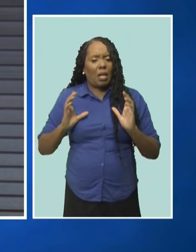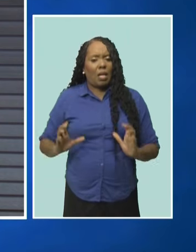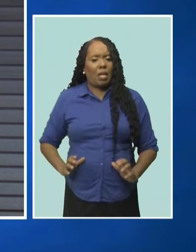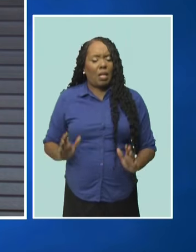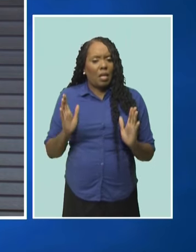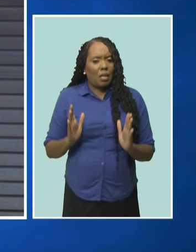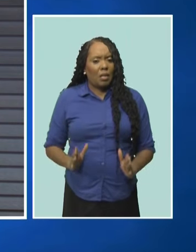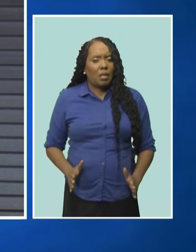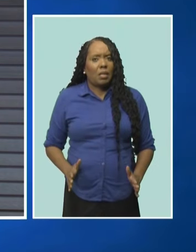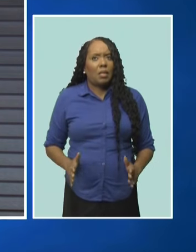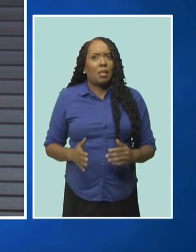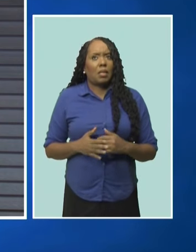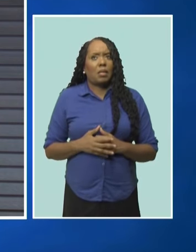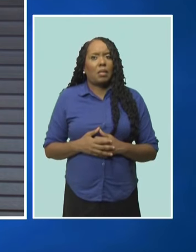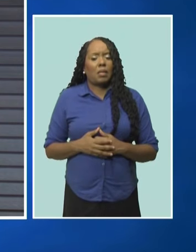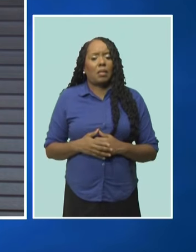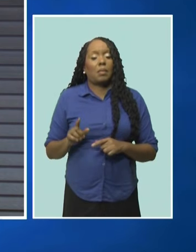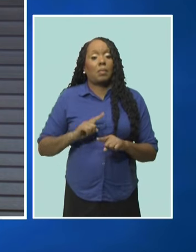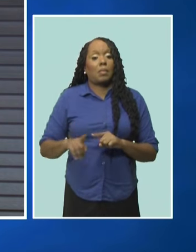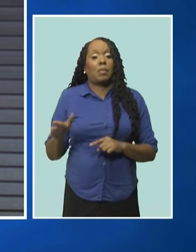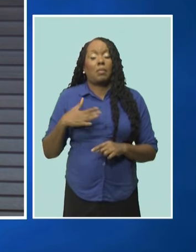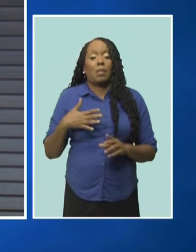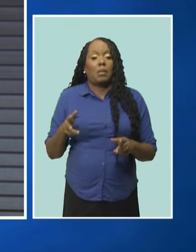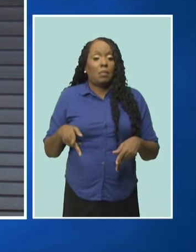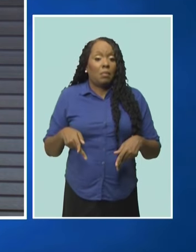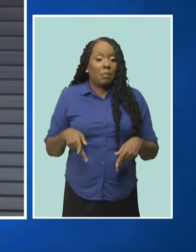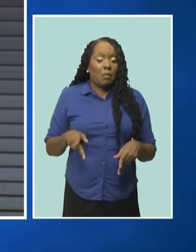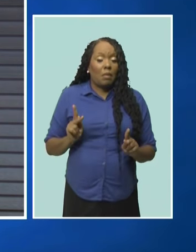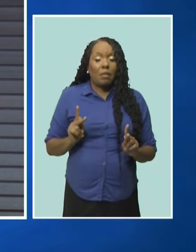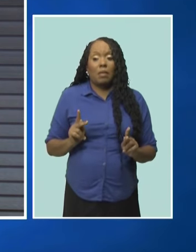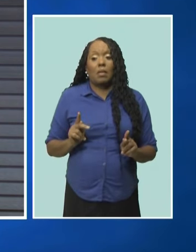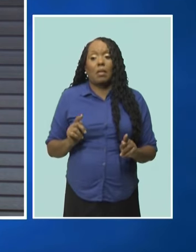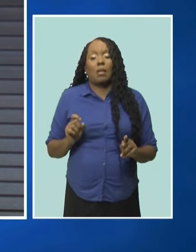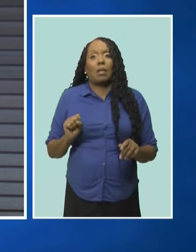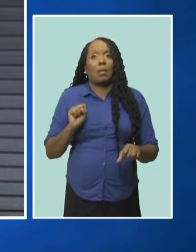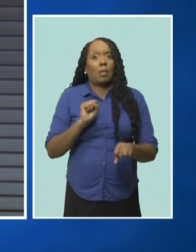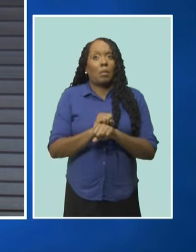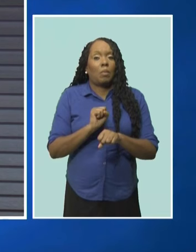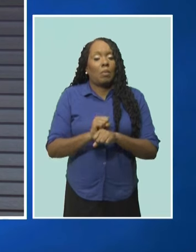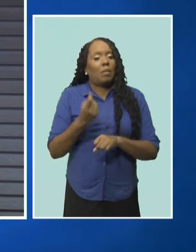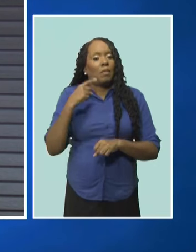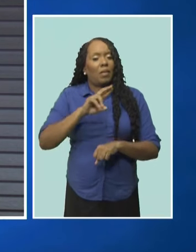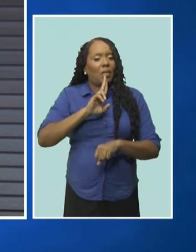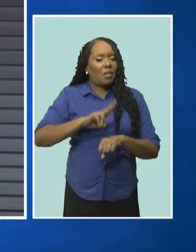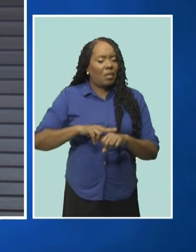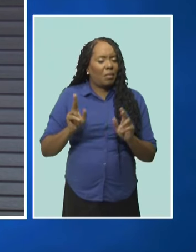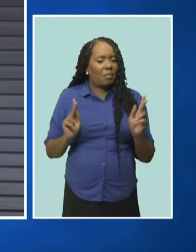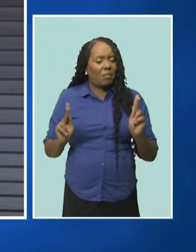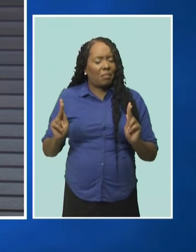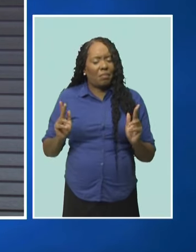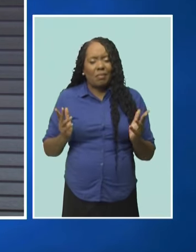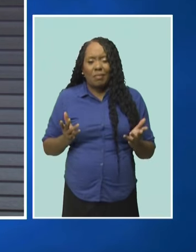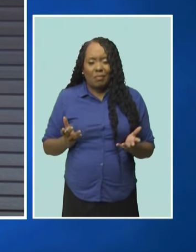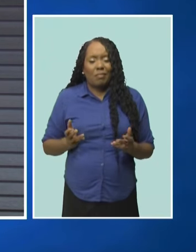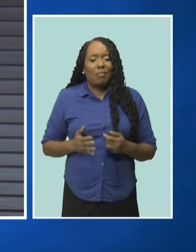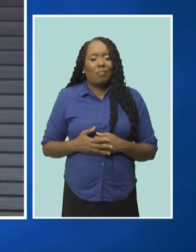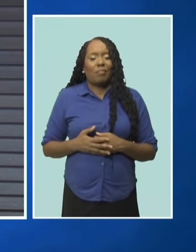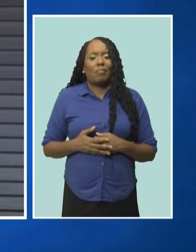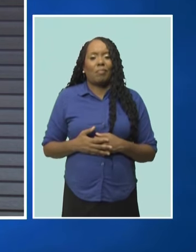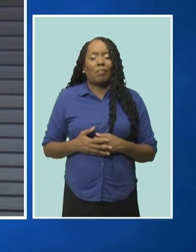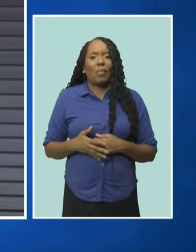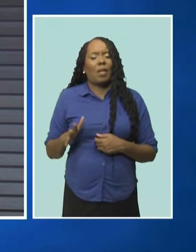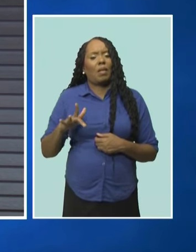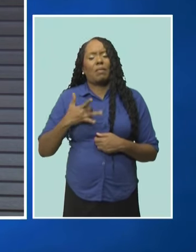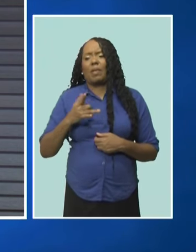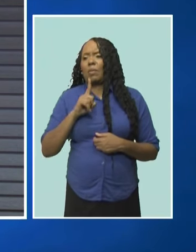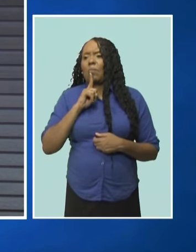privilege to work for the average man. I felt tremendous